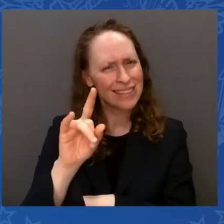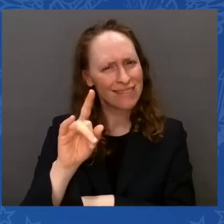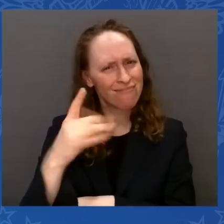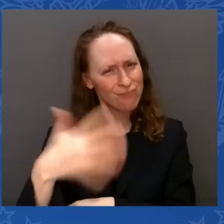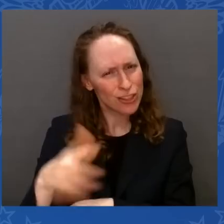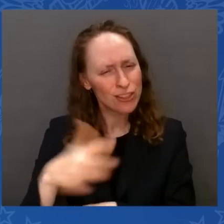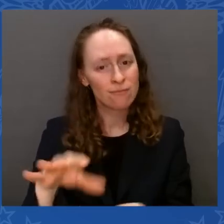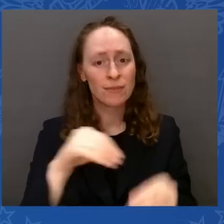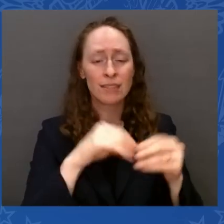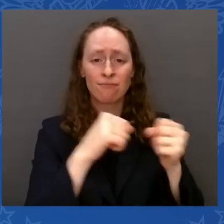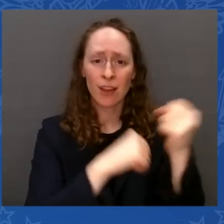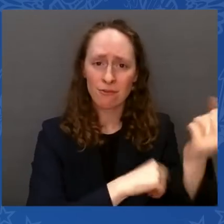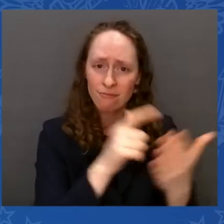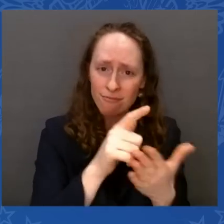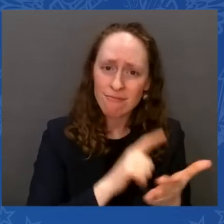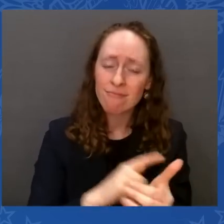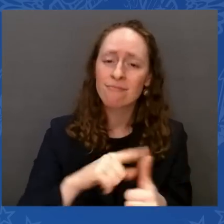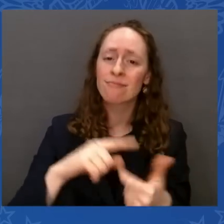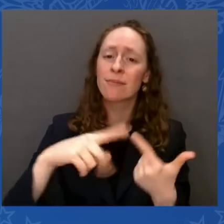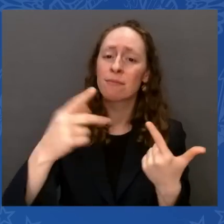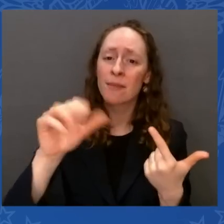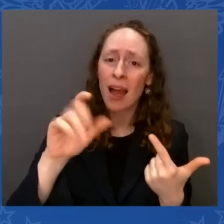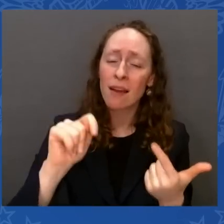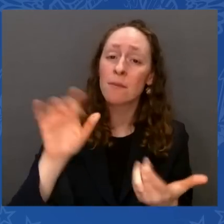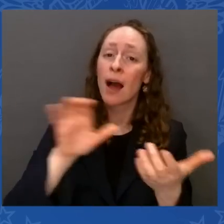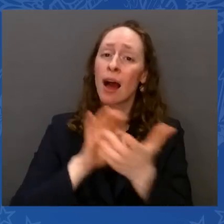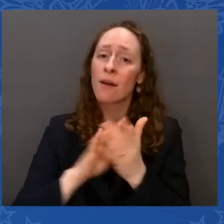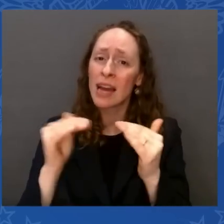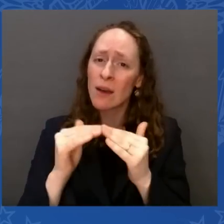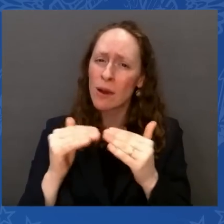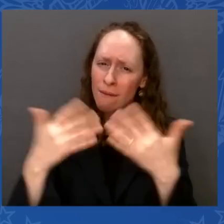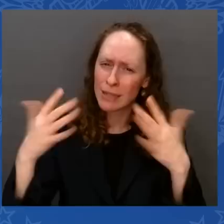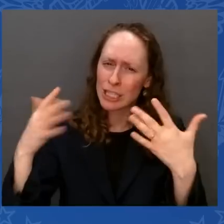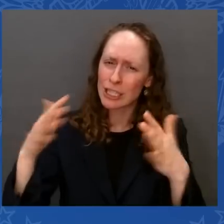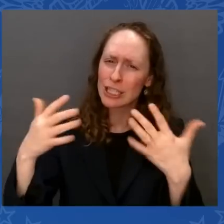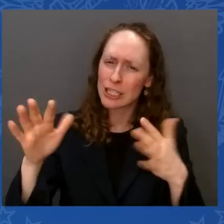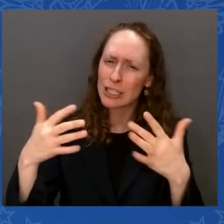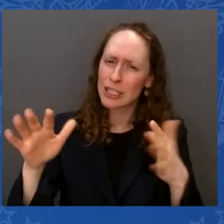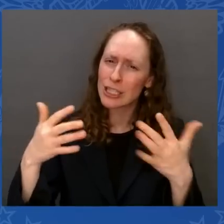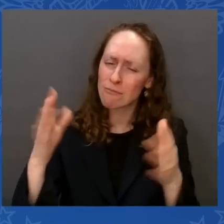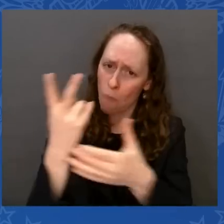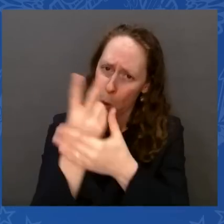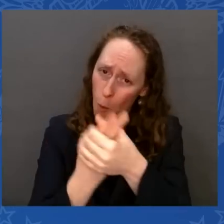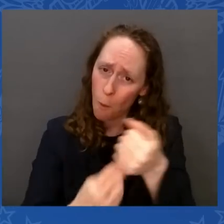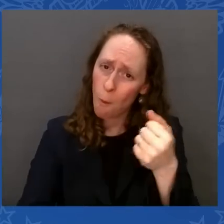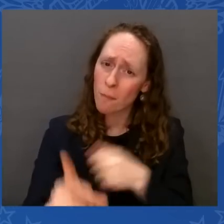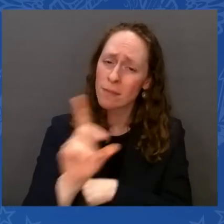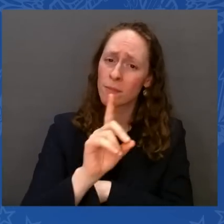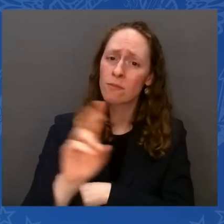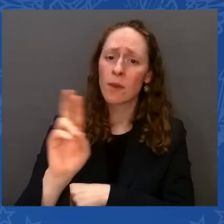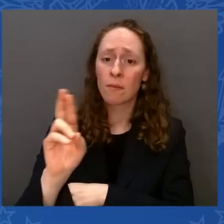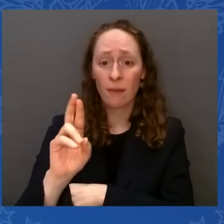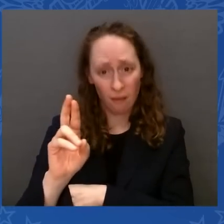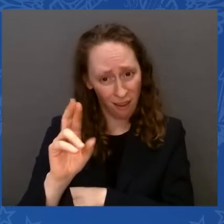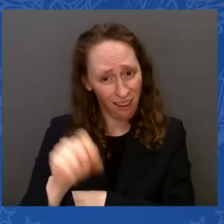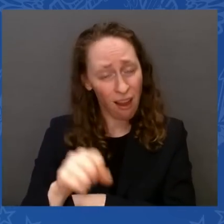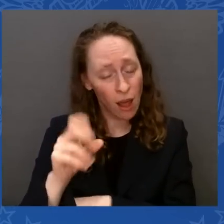Equality Act — all bipartisan. It's hard as hell, I acknowledge. But it's there.